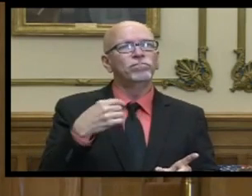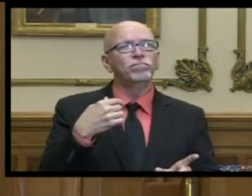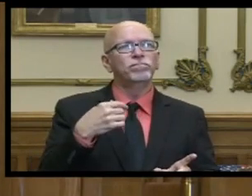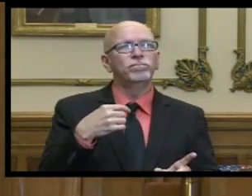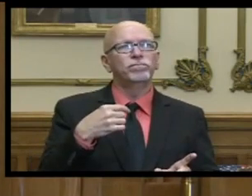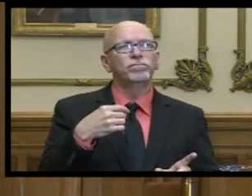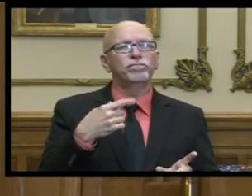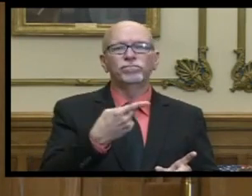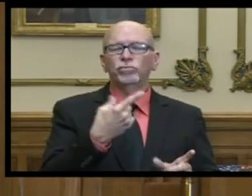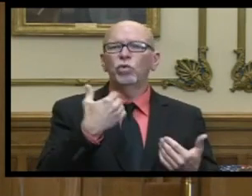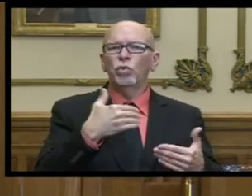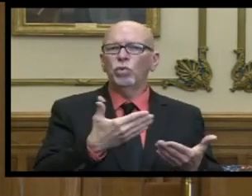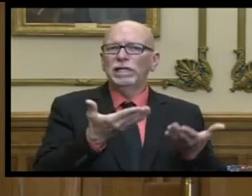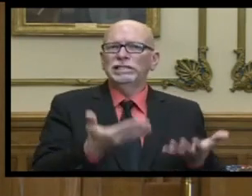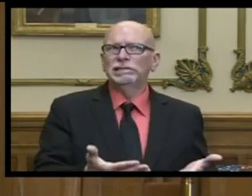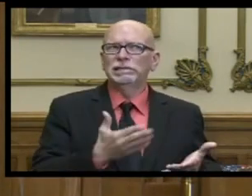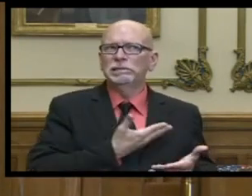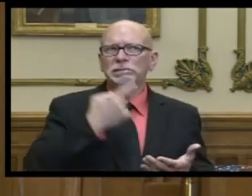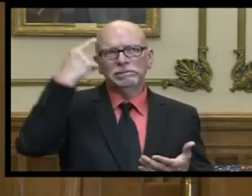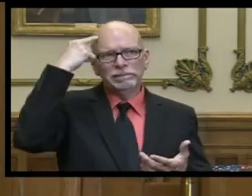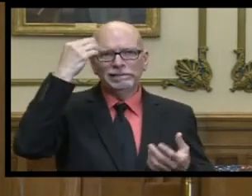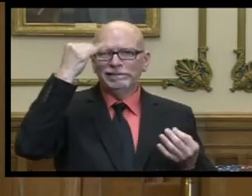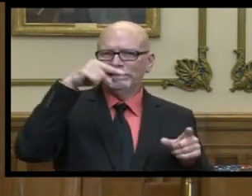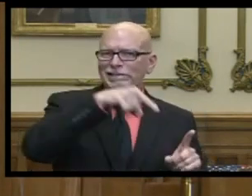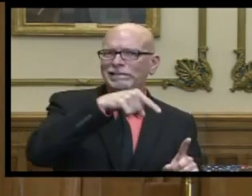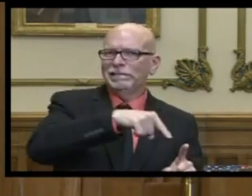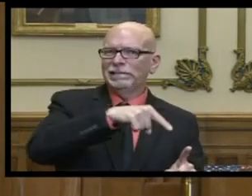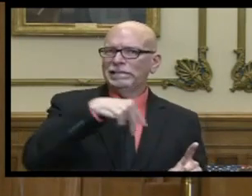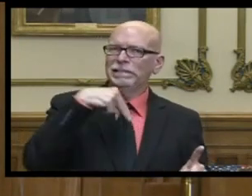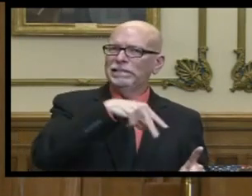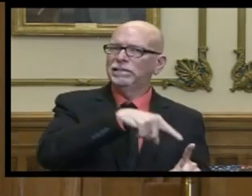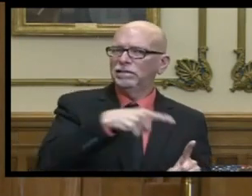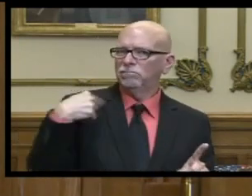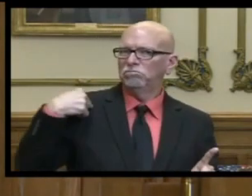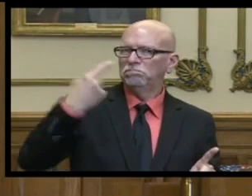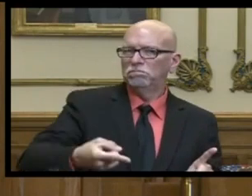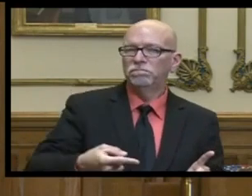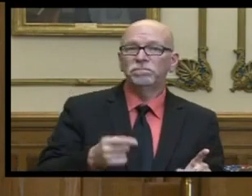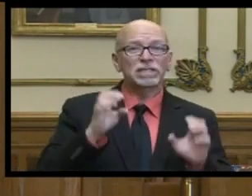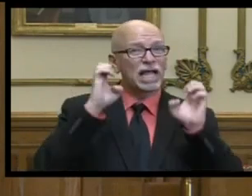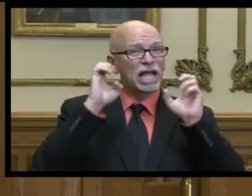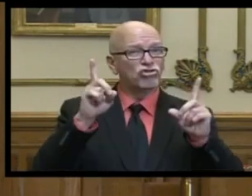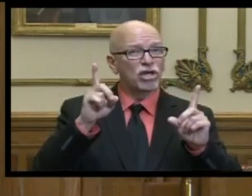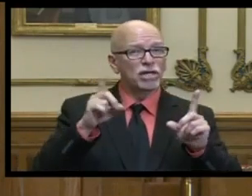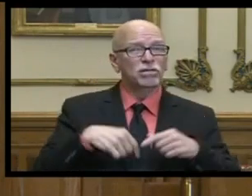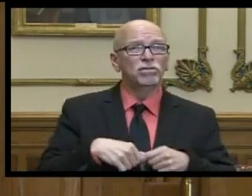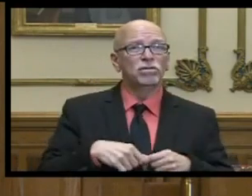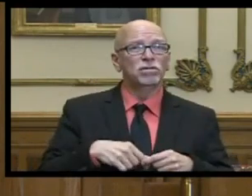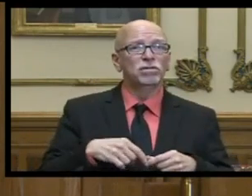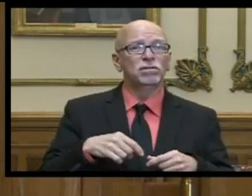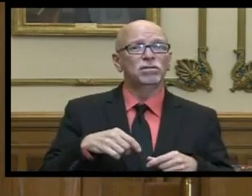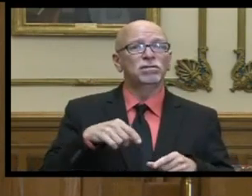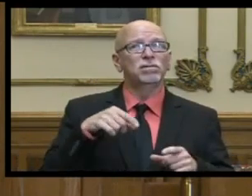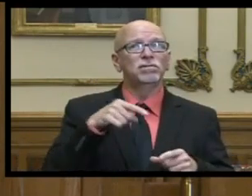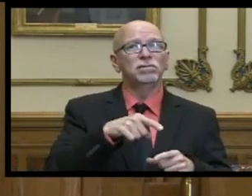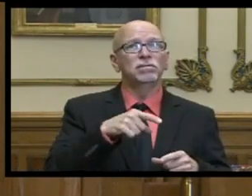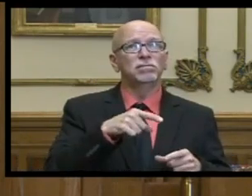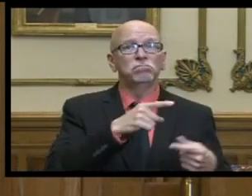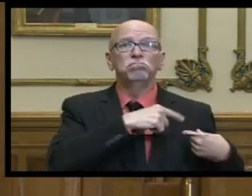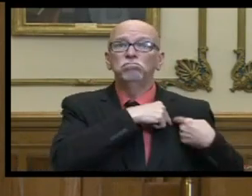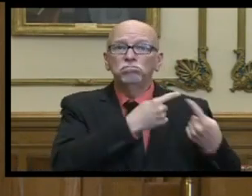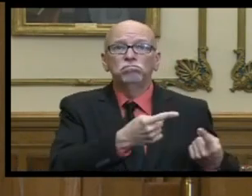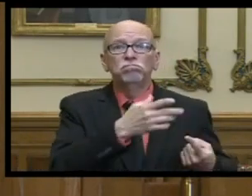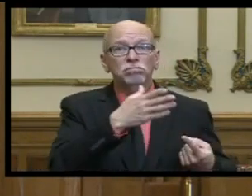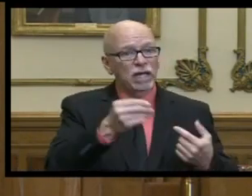weighing on our minds for for quite some time uh education uh has been and and